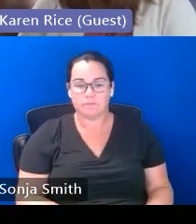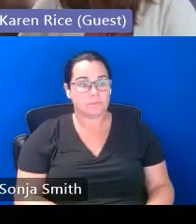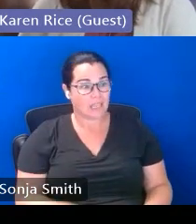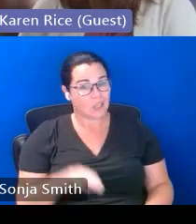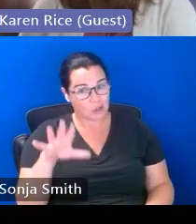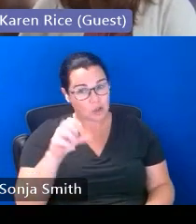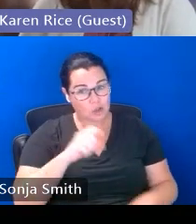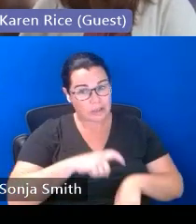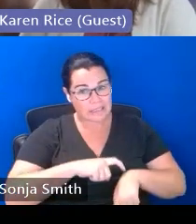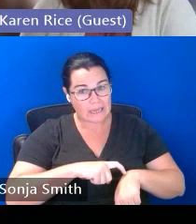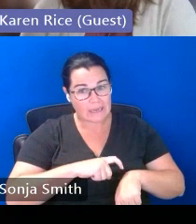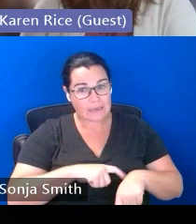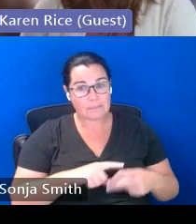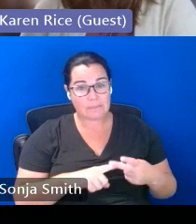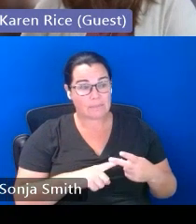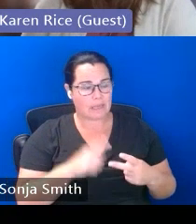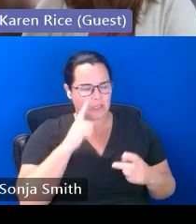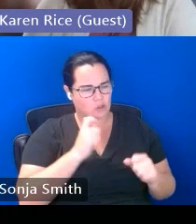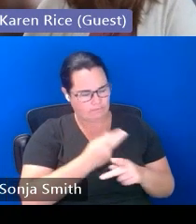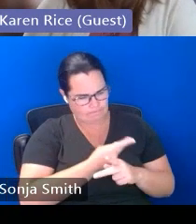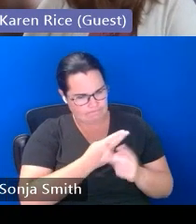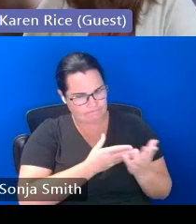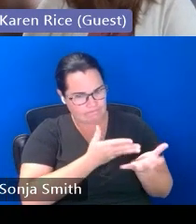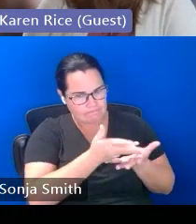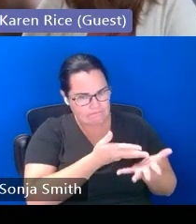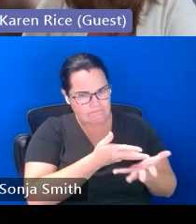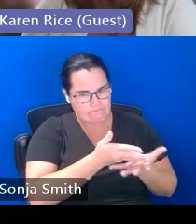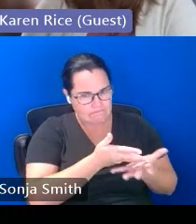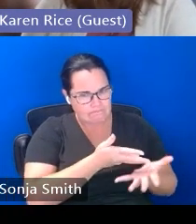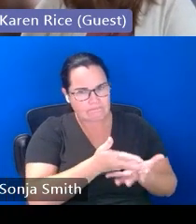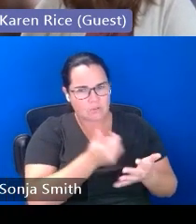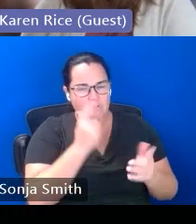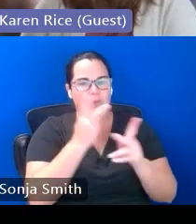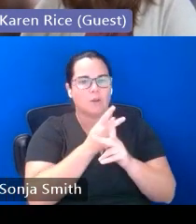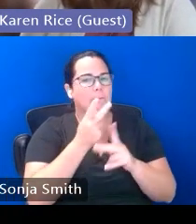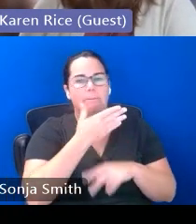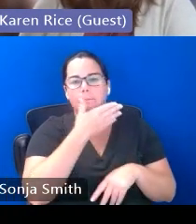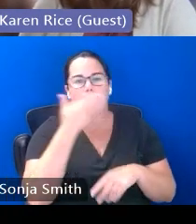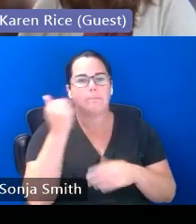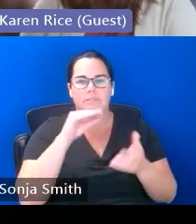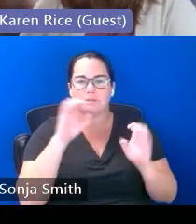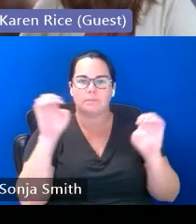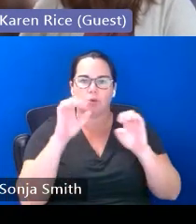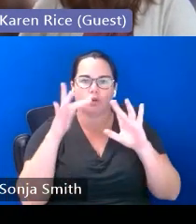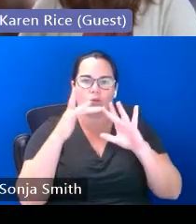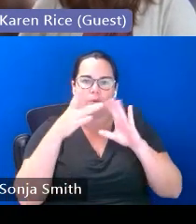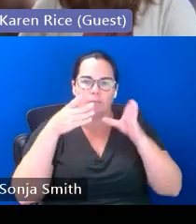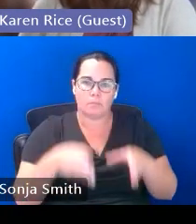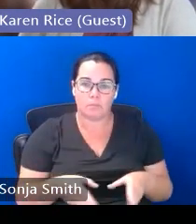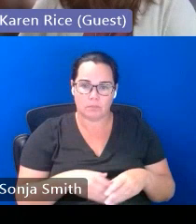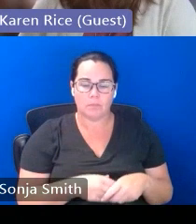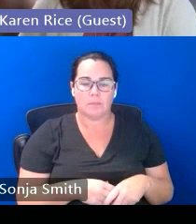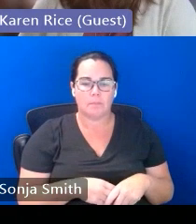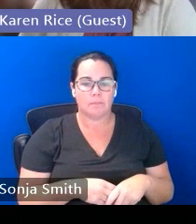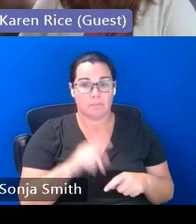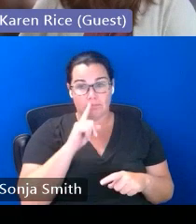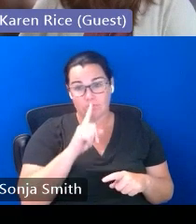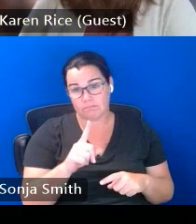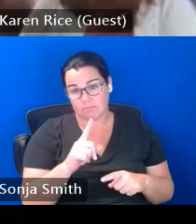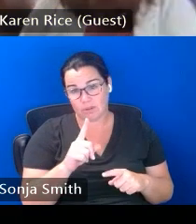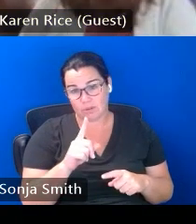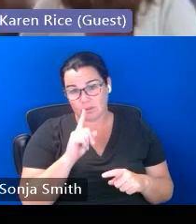navigating that situation to really figure out who that best caregiver or emergency contact would be but it was really important for him